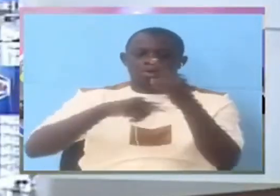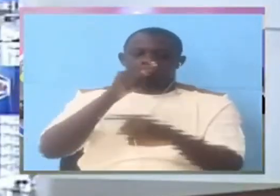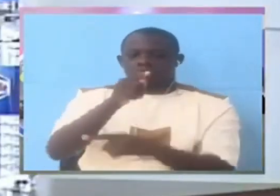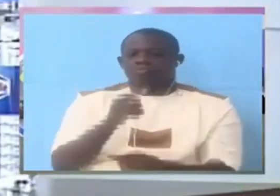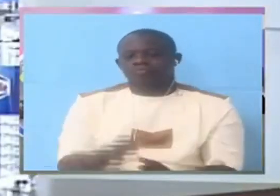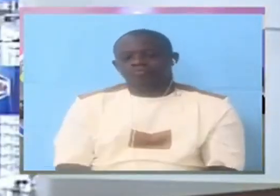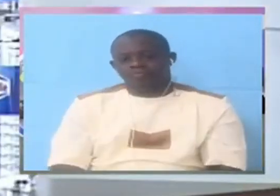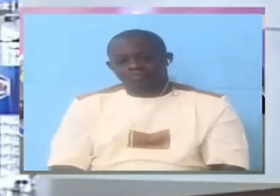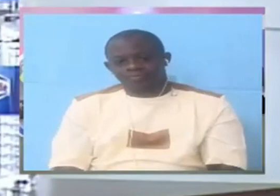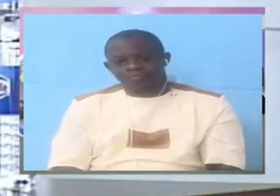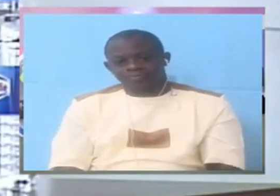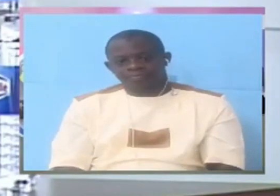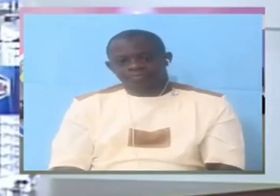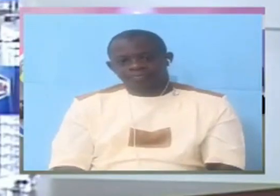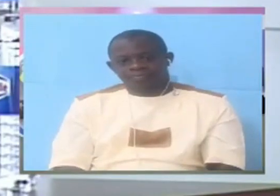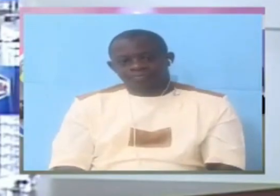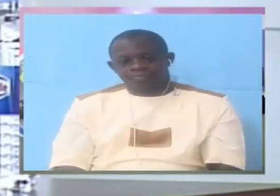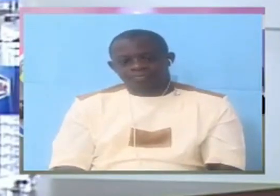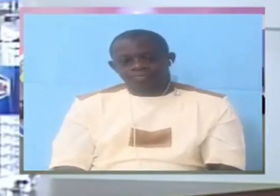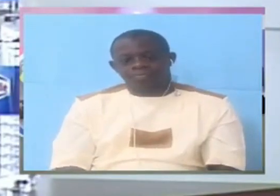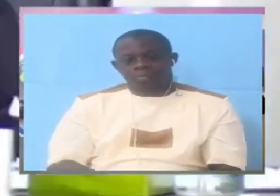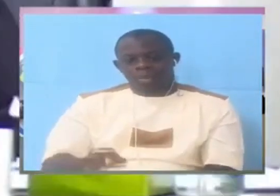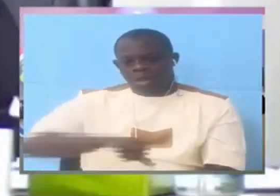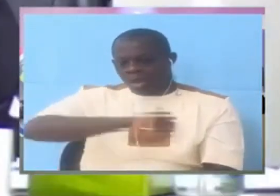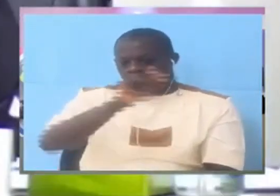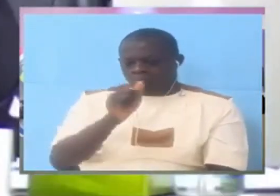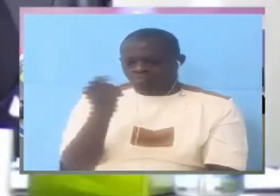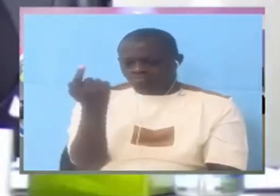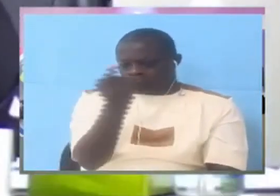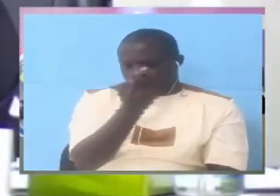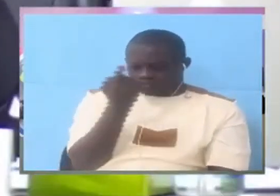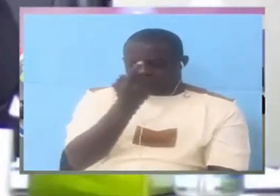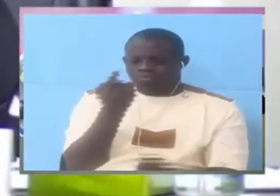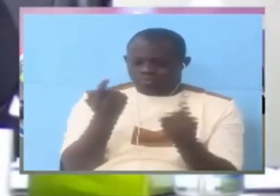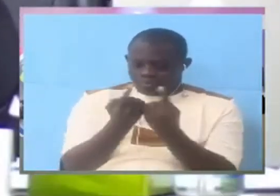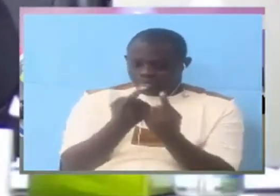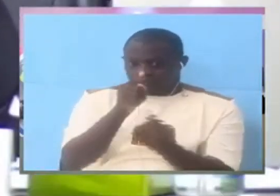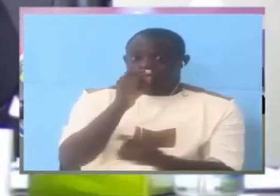the only thing you say they got wrong